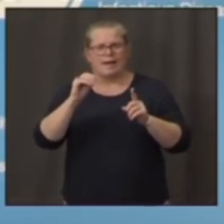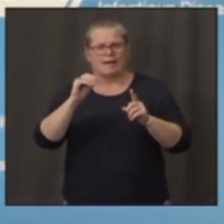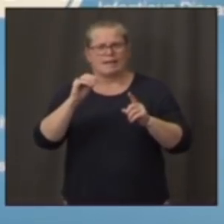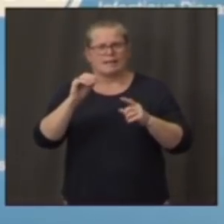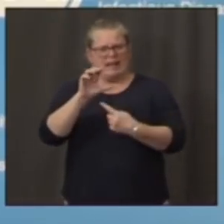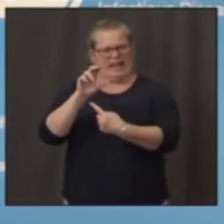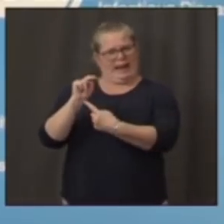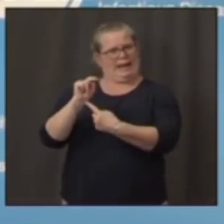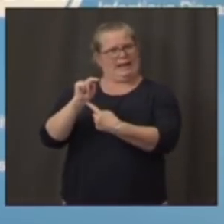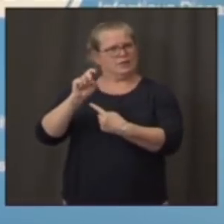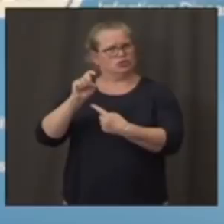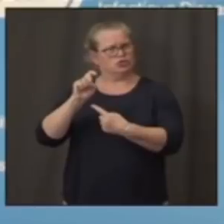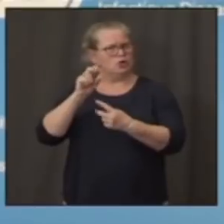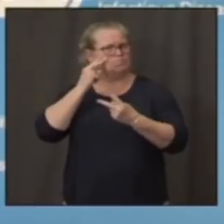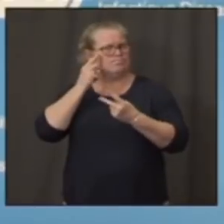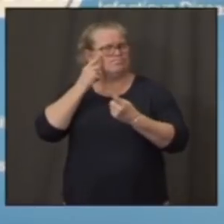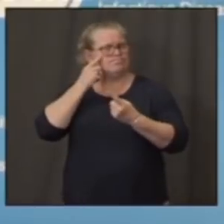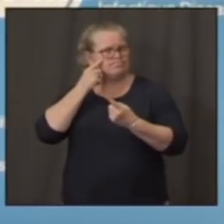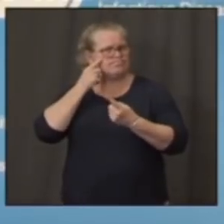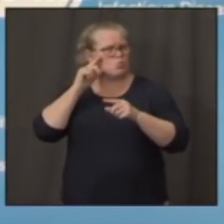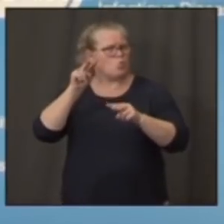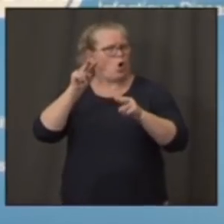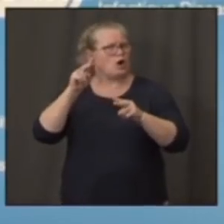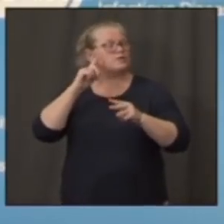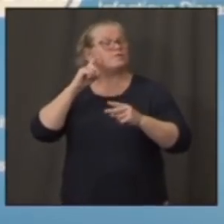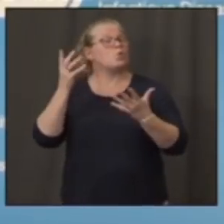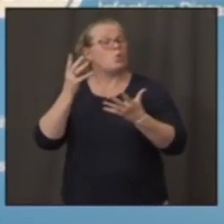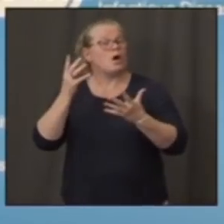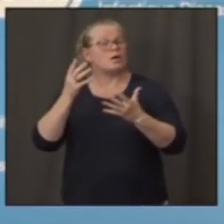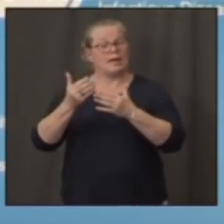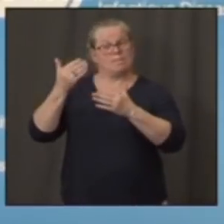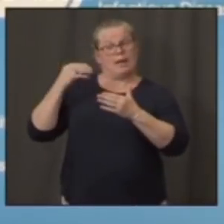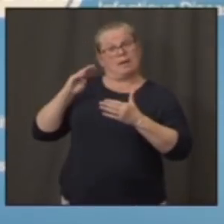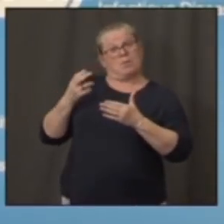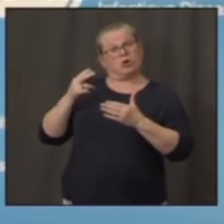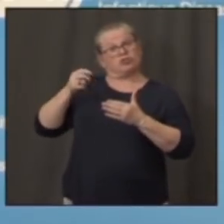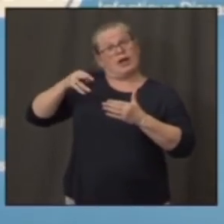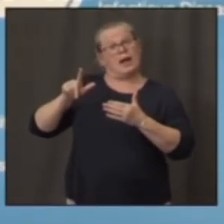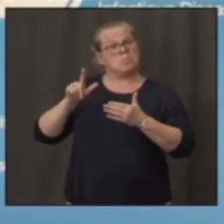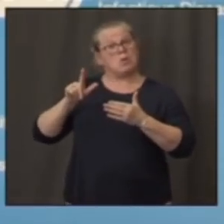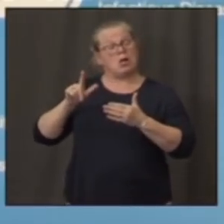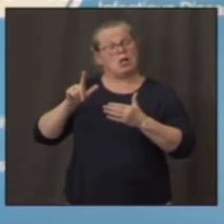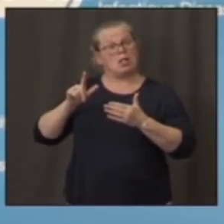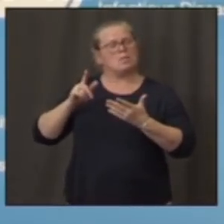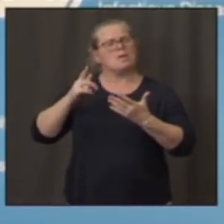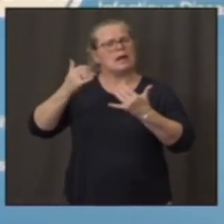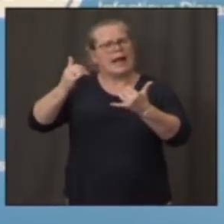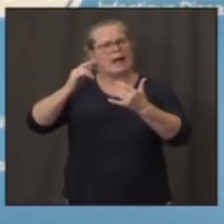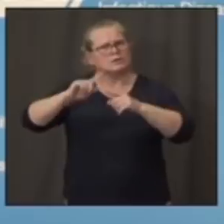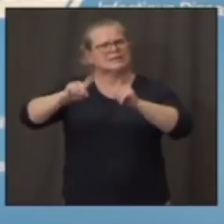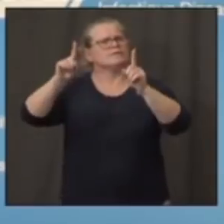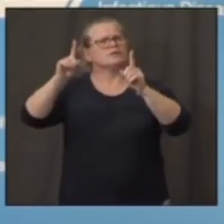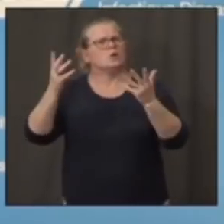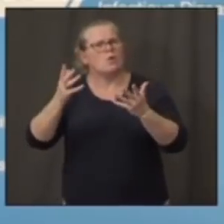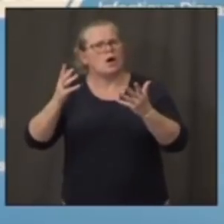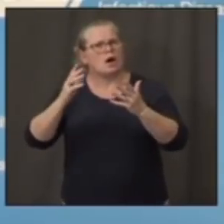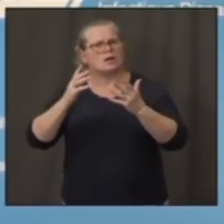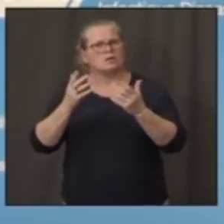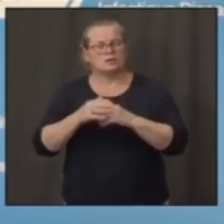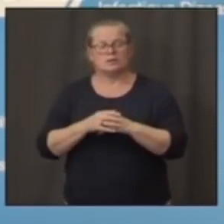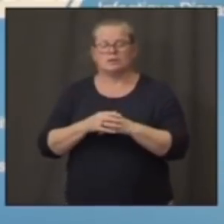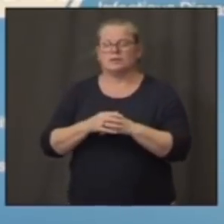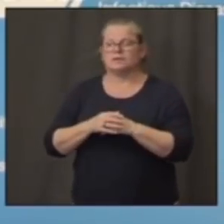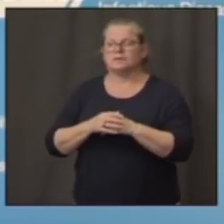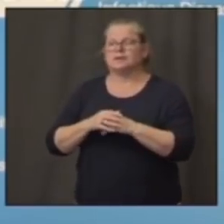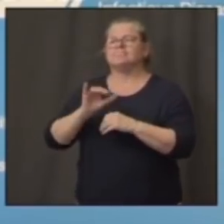be on the lookout for now, that it wasn't in March and April? Well, that's a very good question. What you were referring to